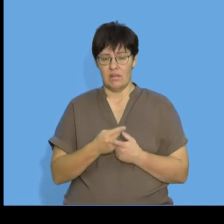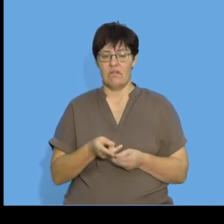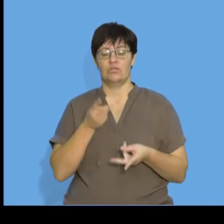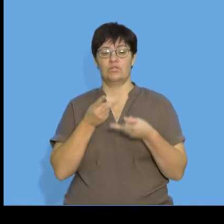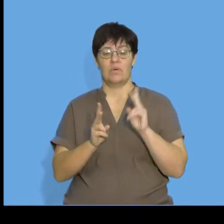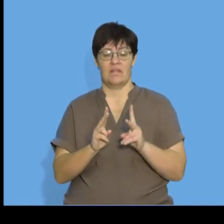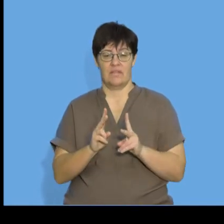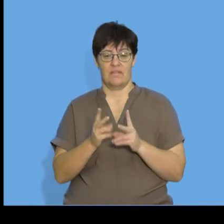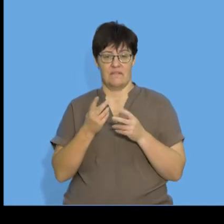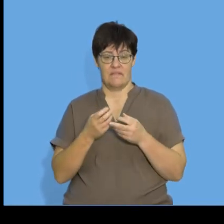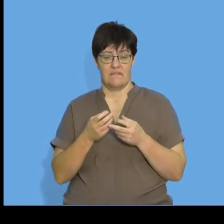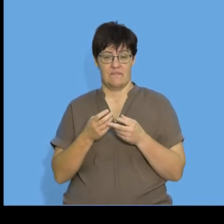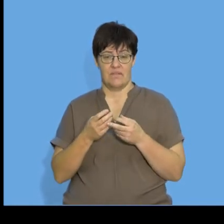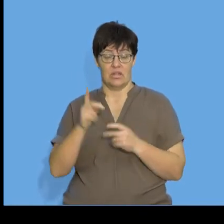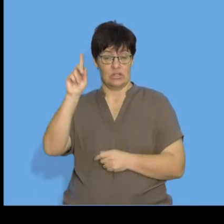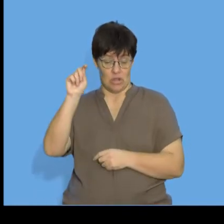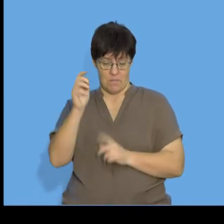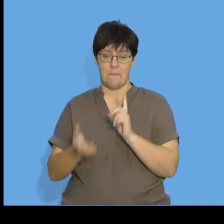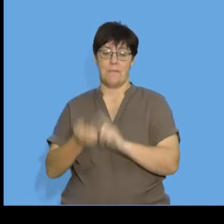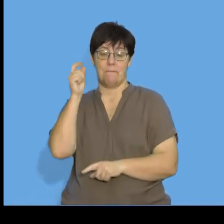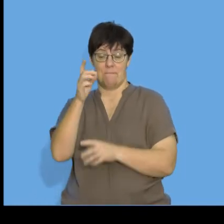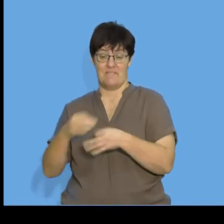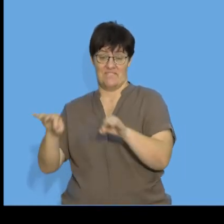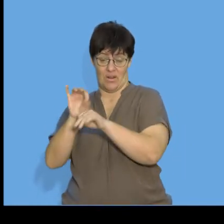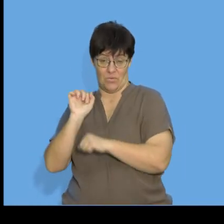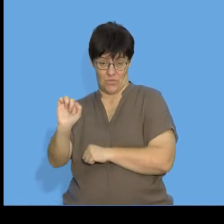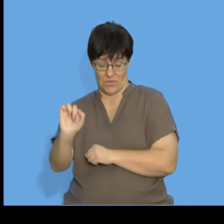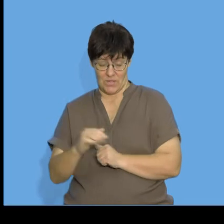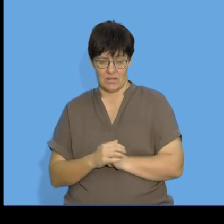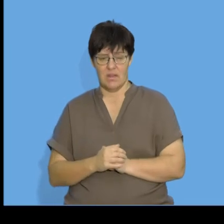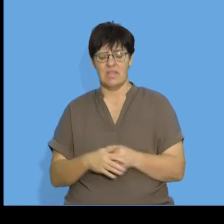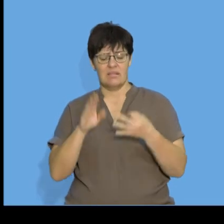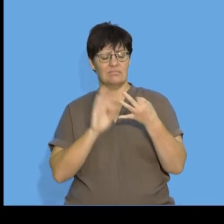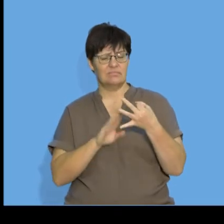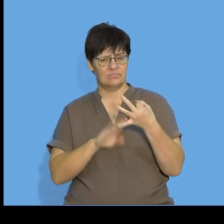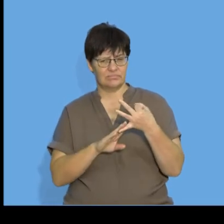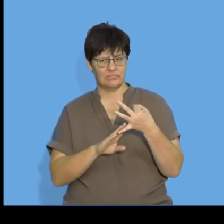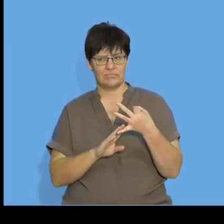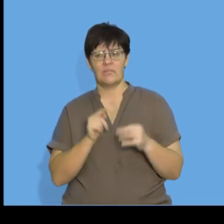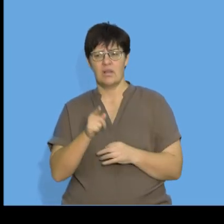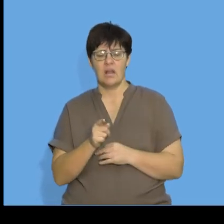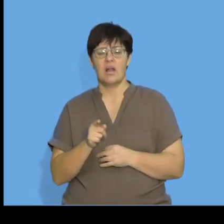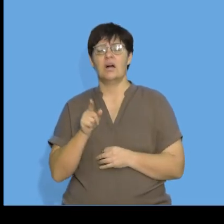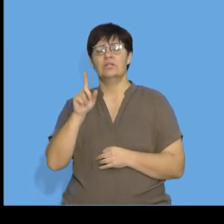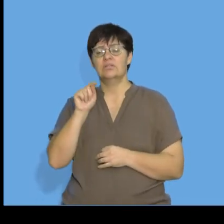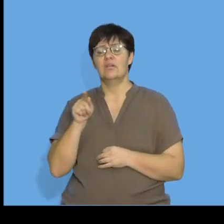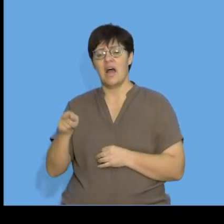12th term then we're going to determine which term will have a value of